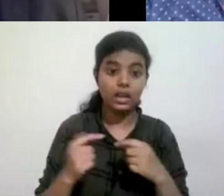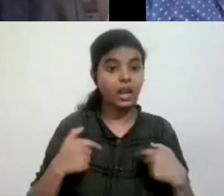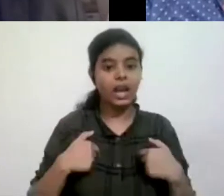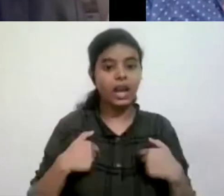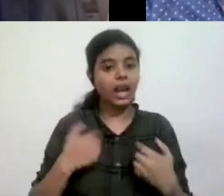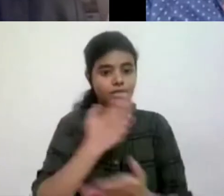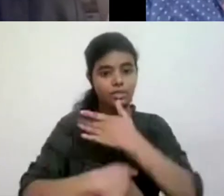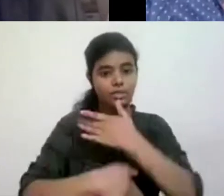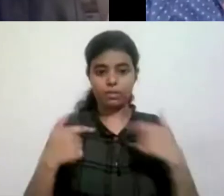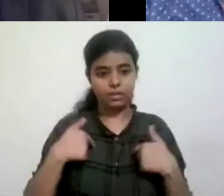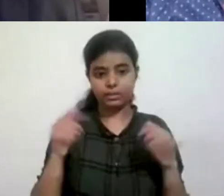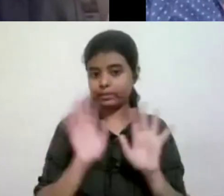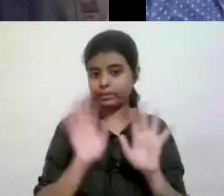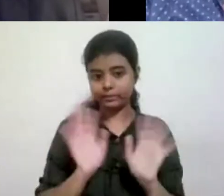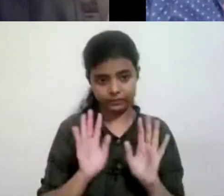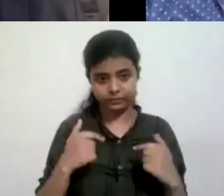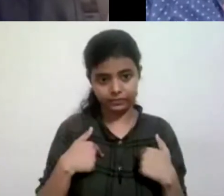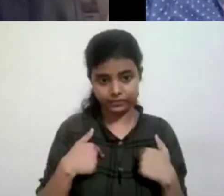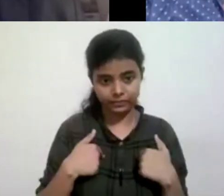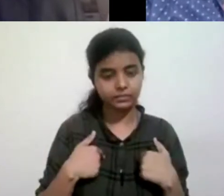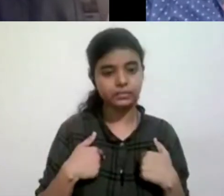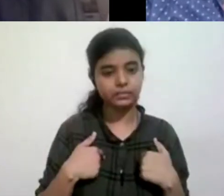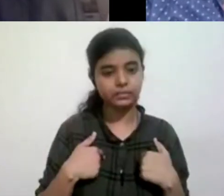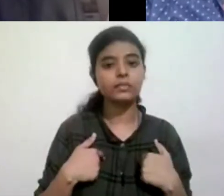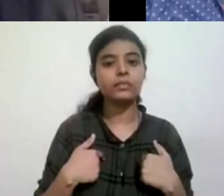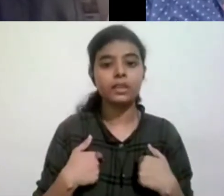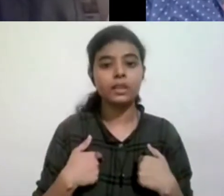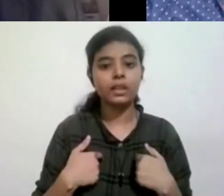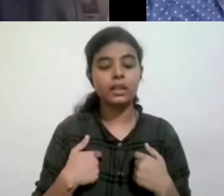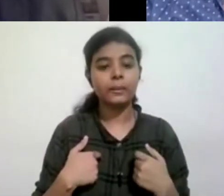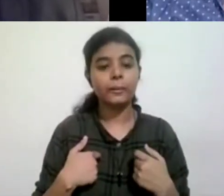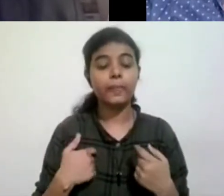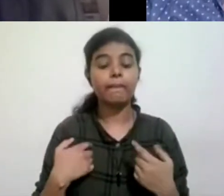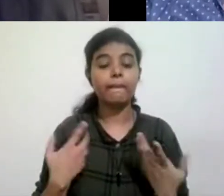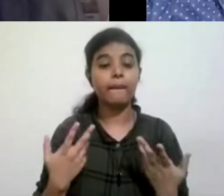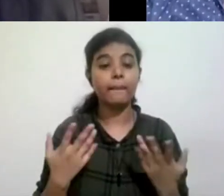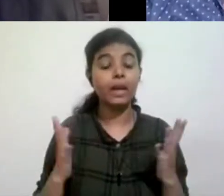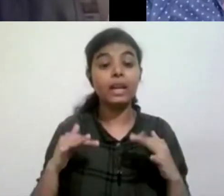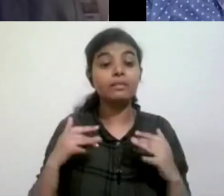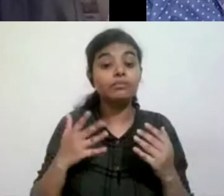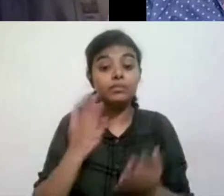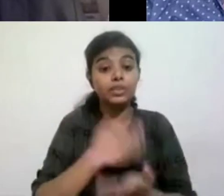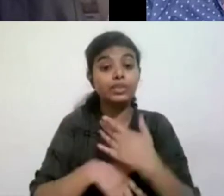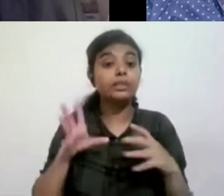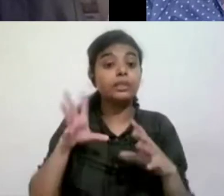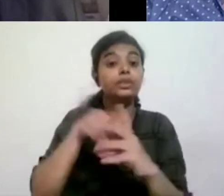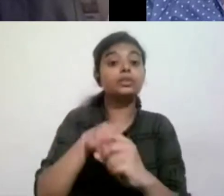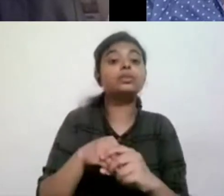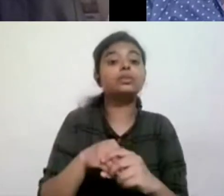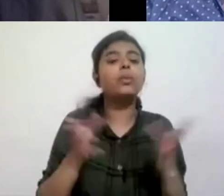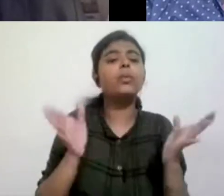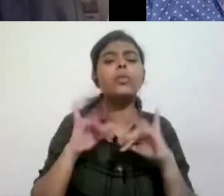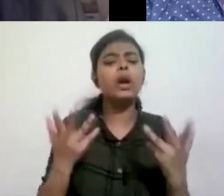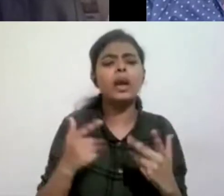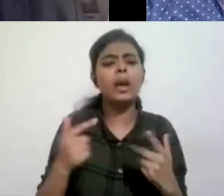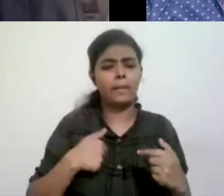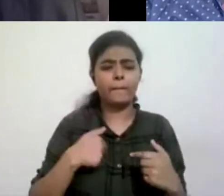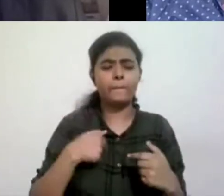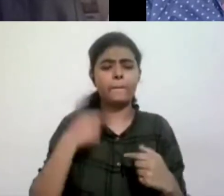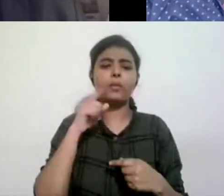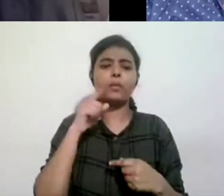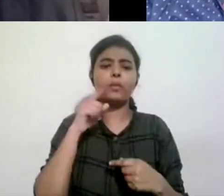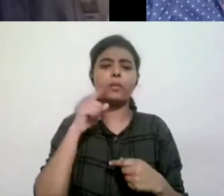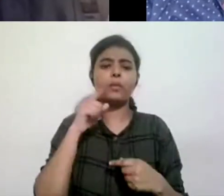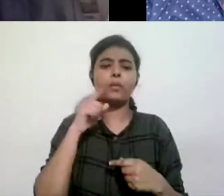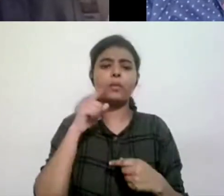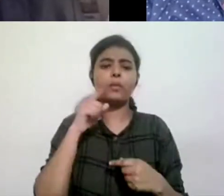person. And, uh, the reason I got involved in this is because my parents were deaf. So I